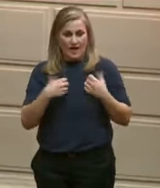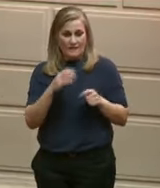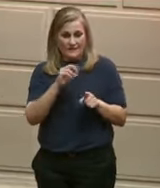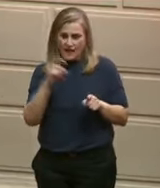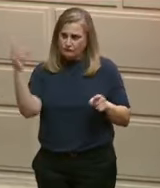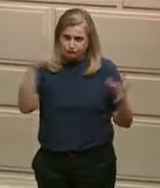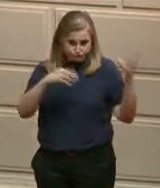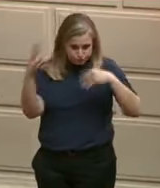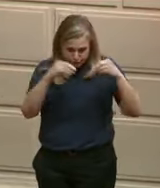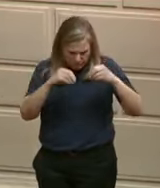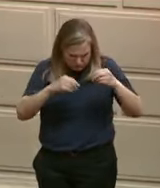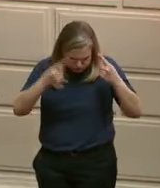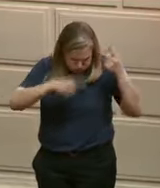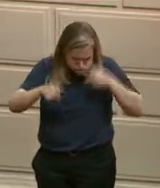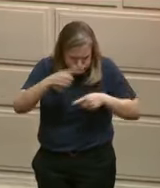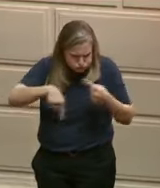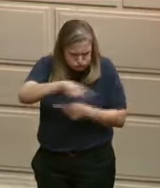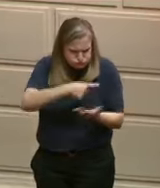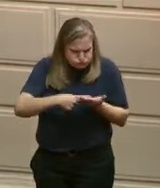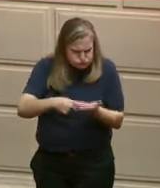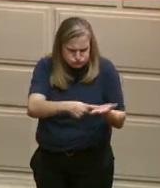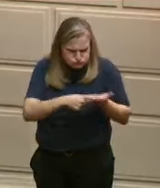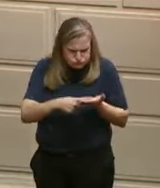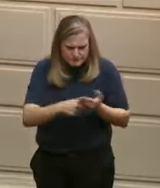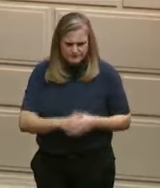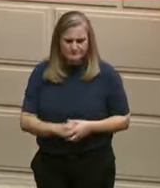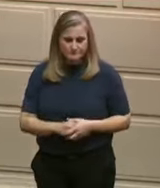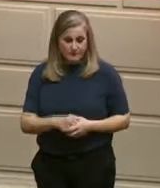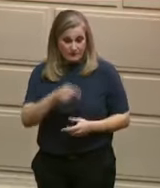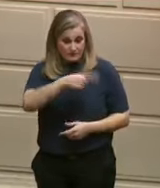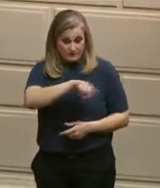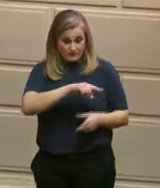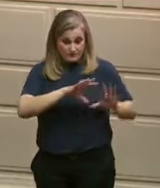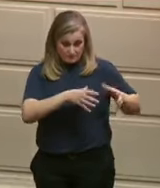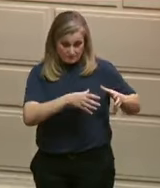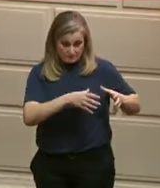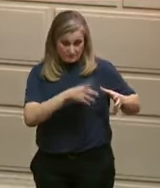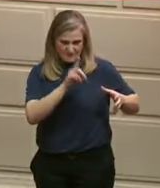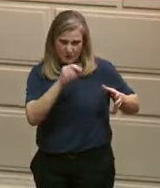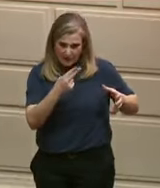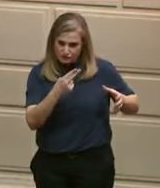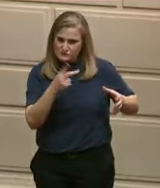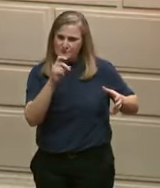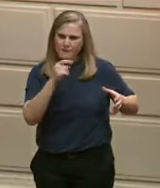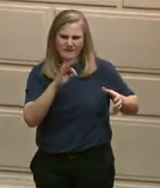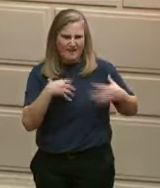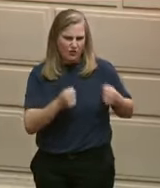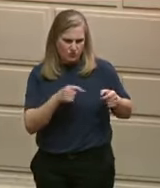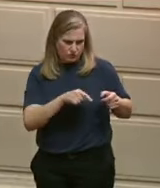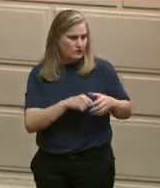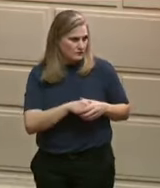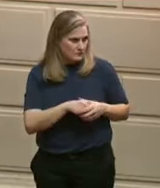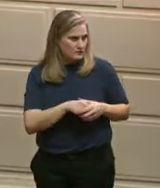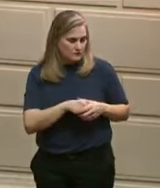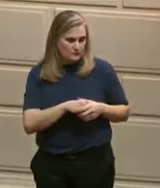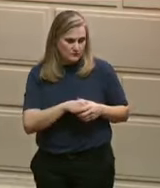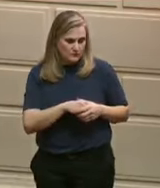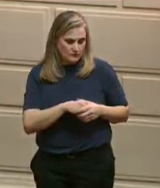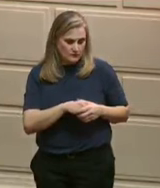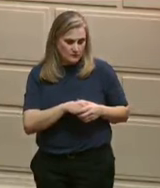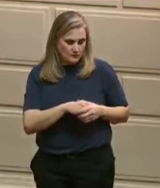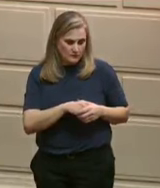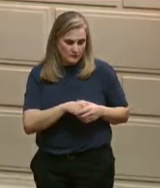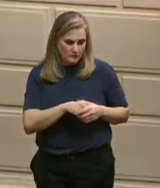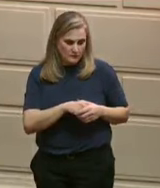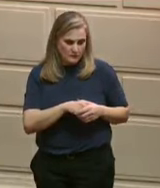Under the leadership of the Department of Health, Dr. Bandy, Director Dr. Bandy, we're building